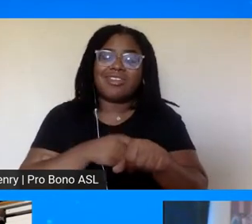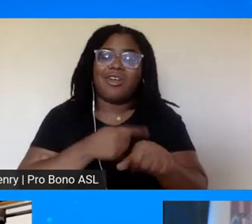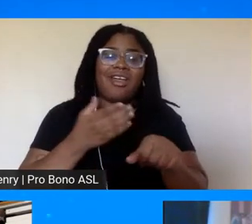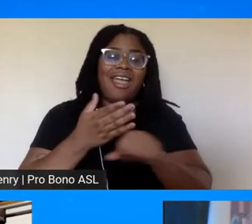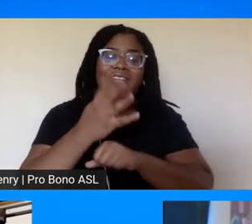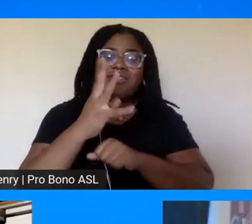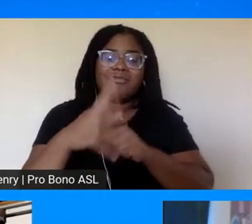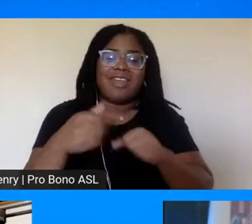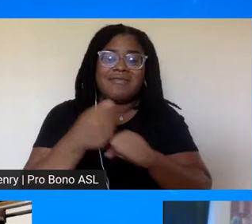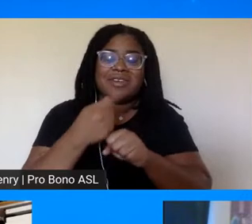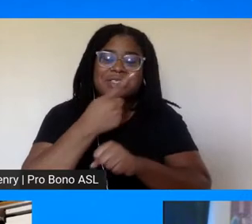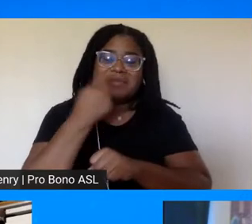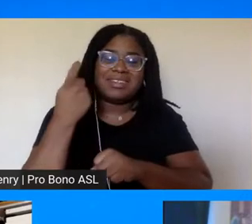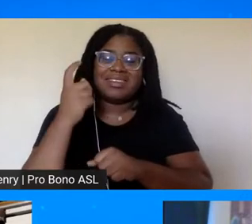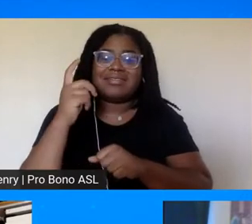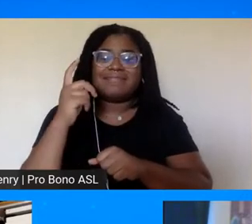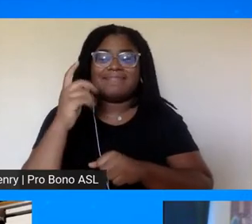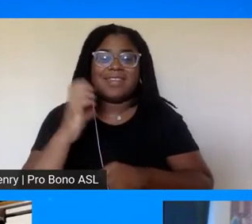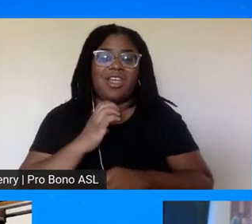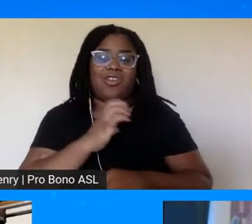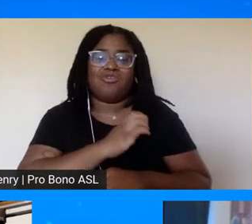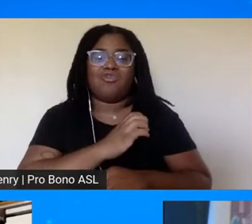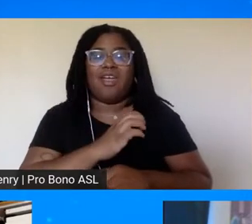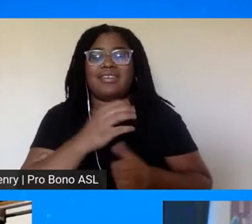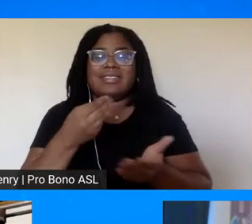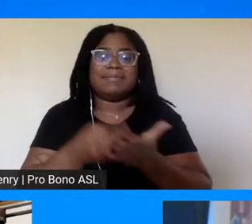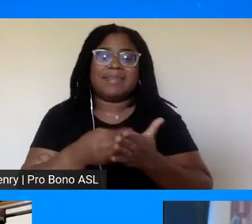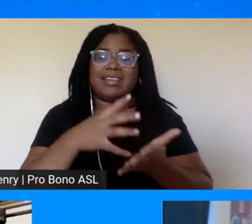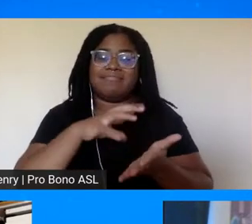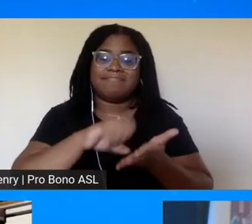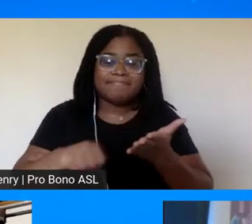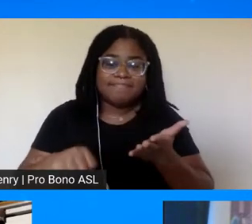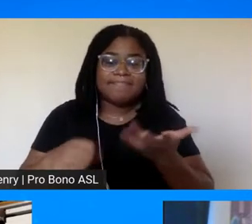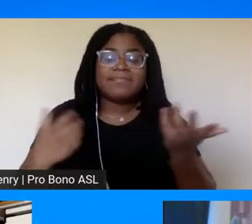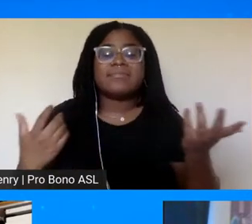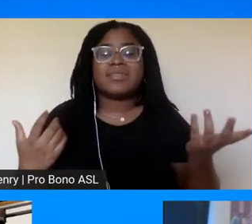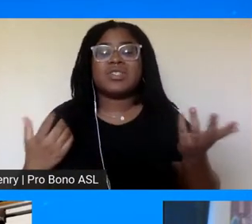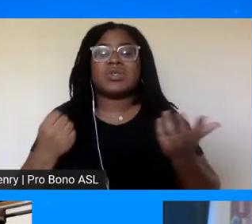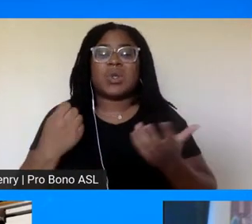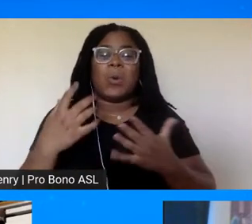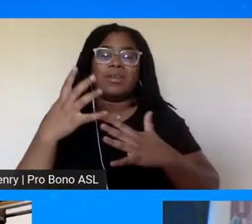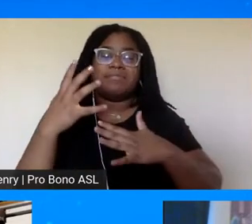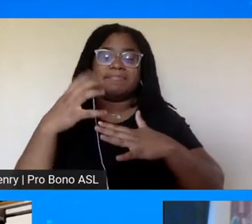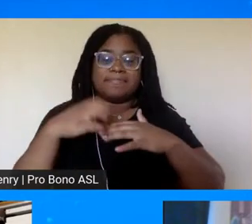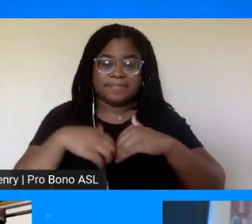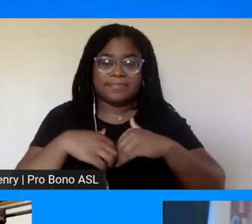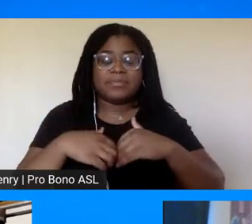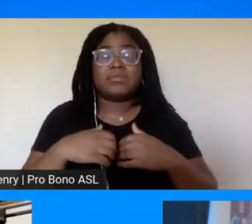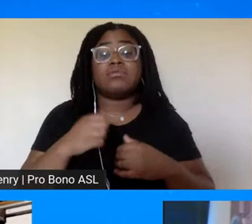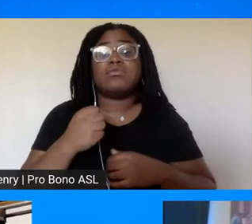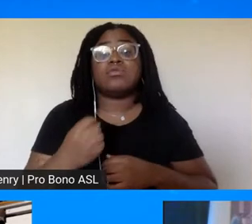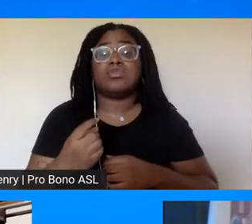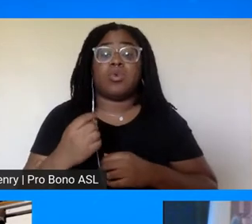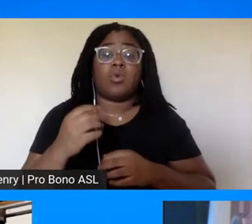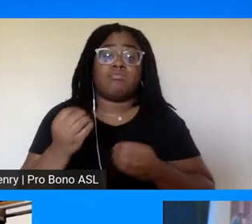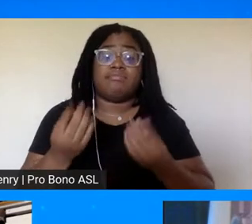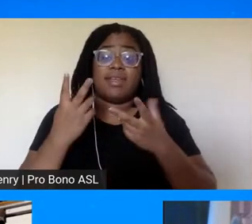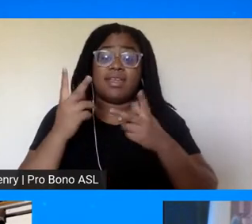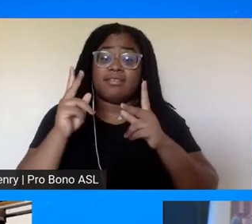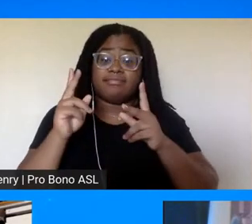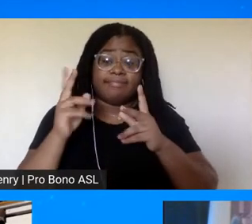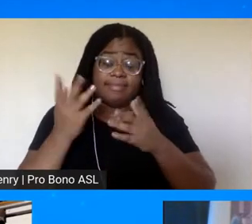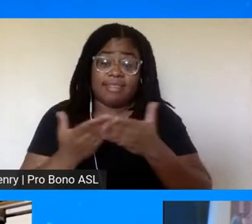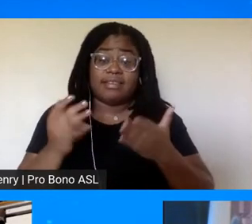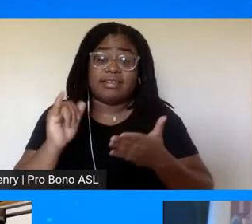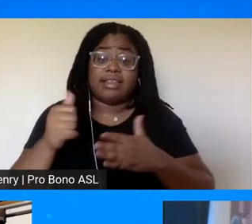kind of defunded it so it it dissolved unfortunately and many of the things that he was laying the foundation for